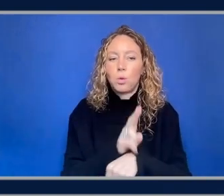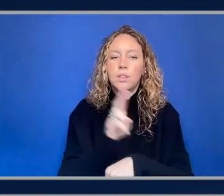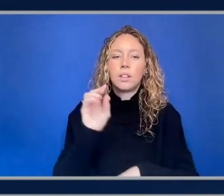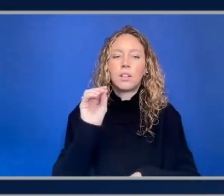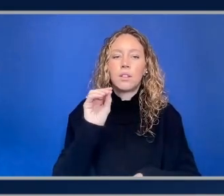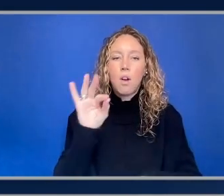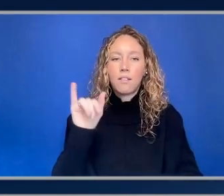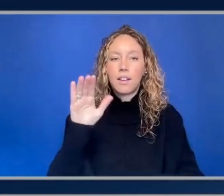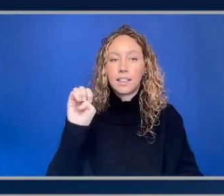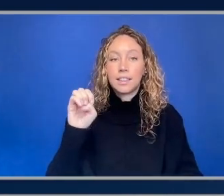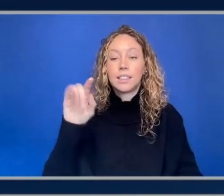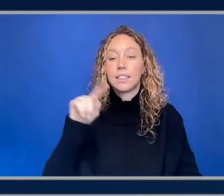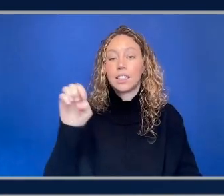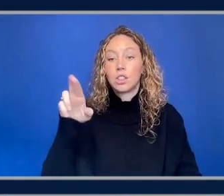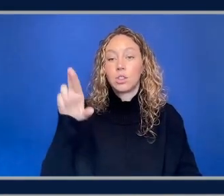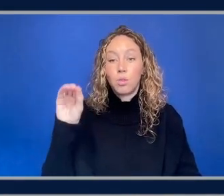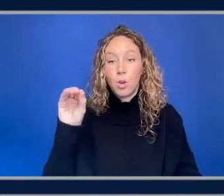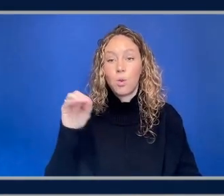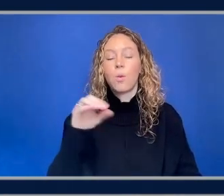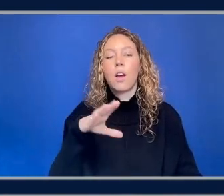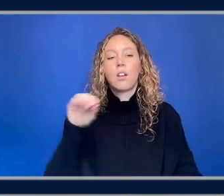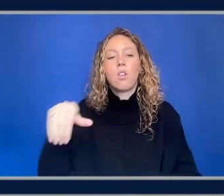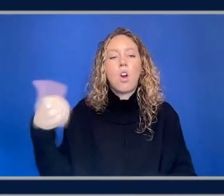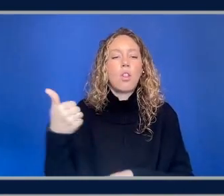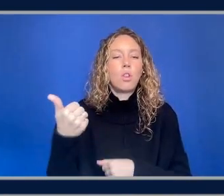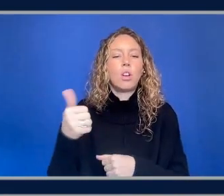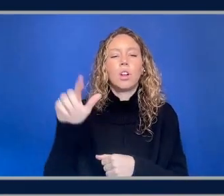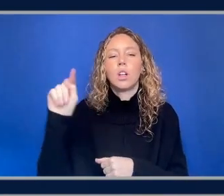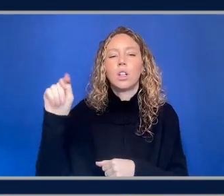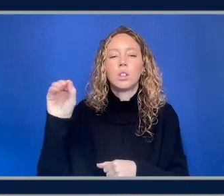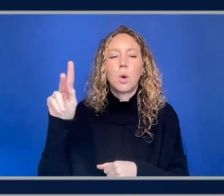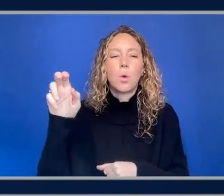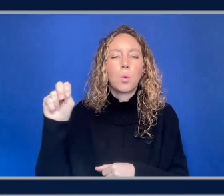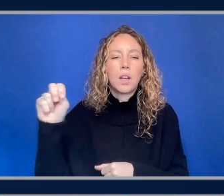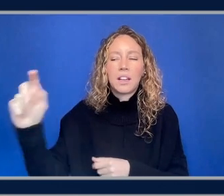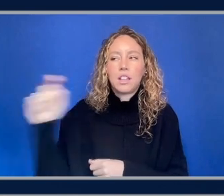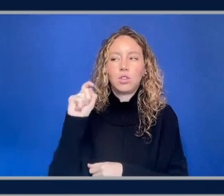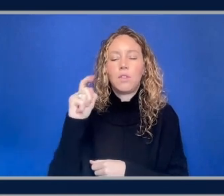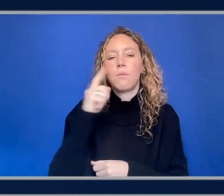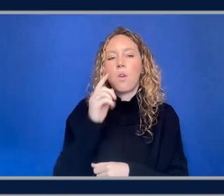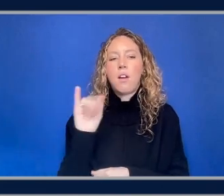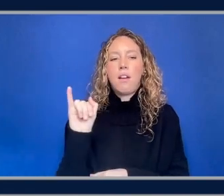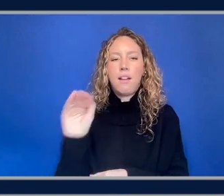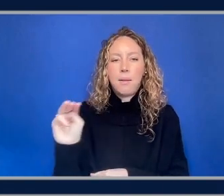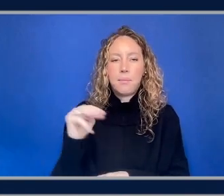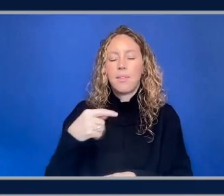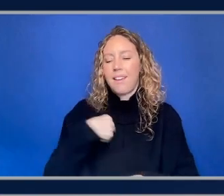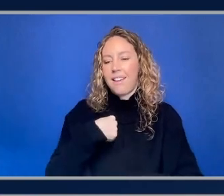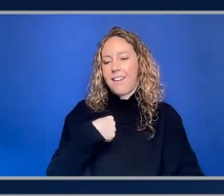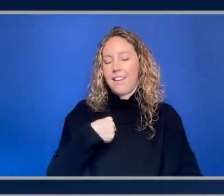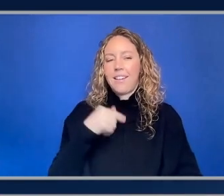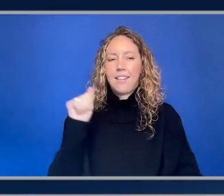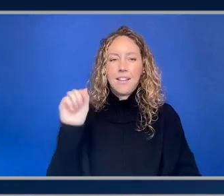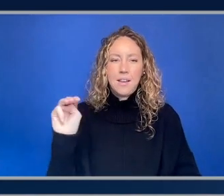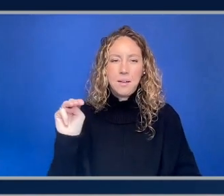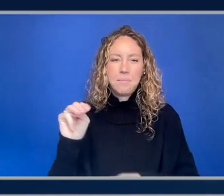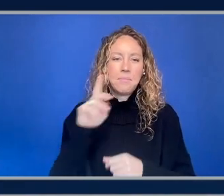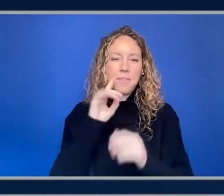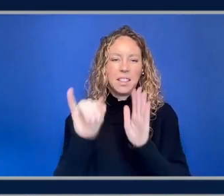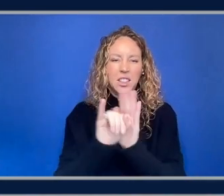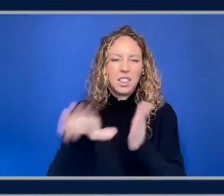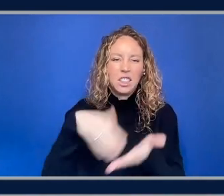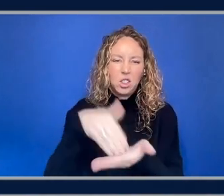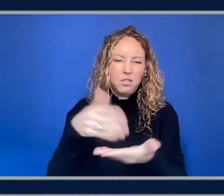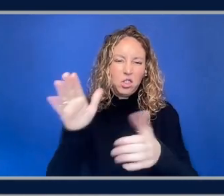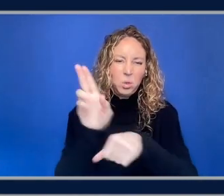with a uh trusted issue token issuer in I am identity center so I'm just going to kind of skip over this a little bit okay you have